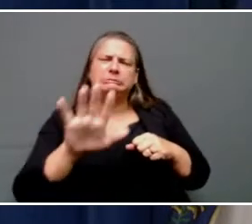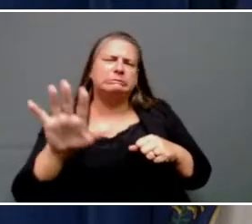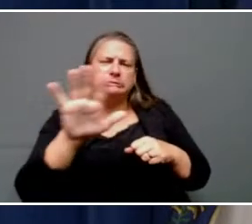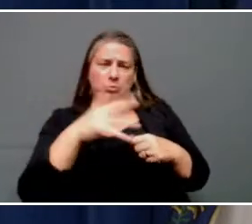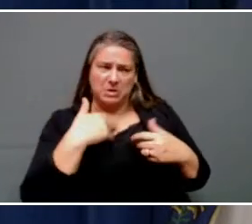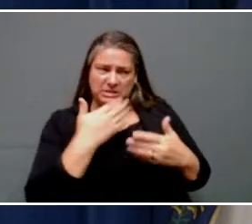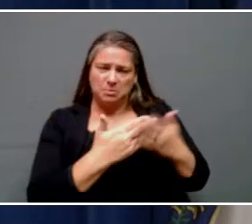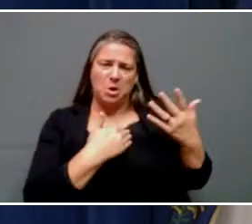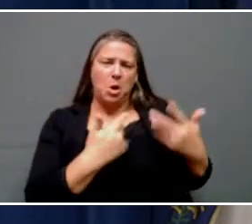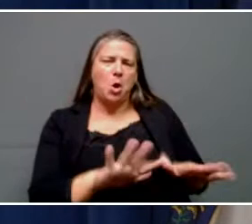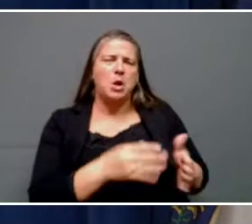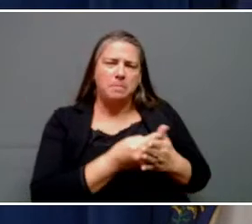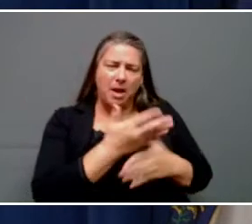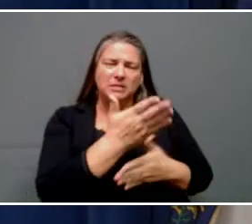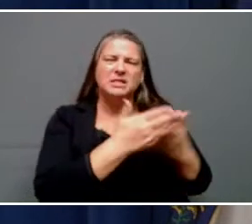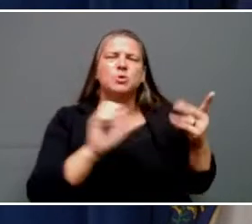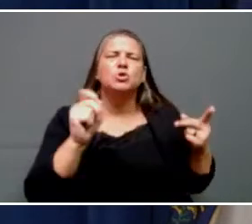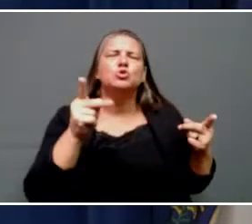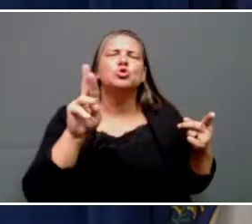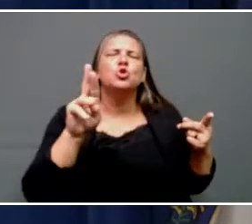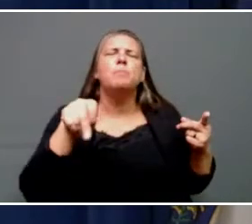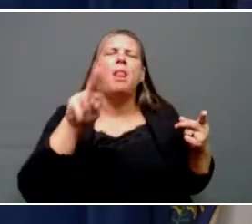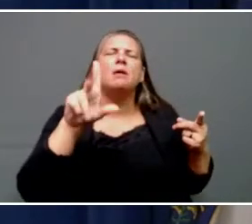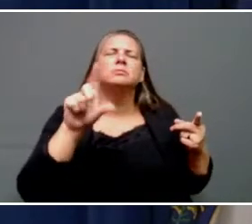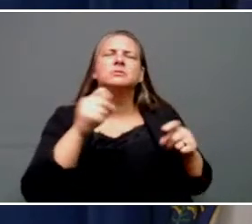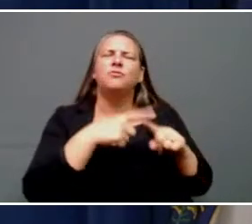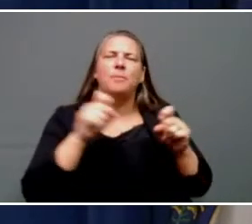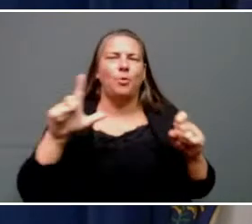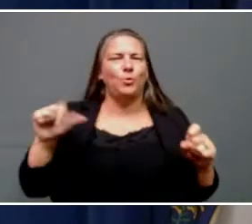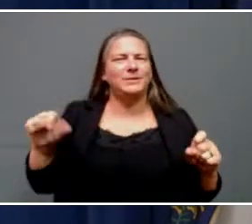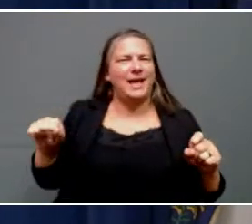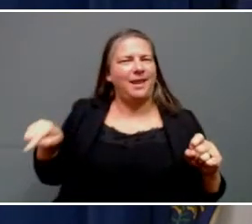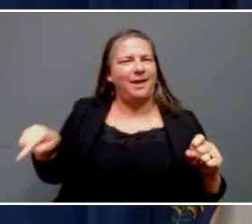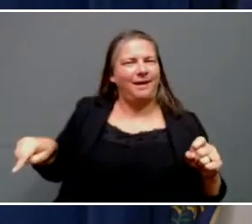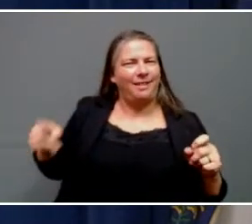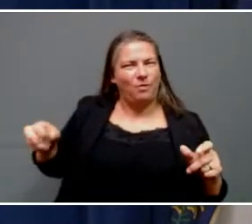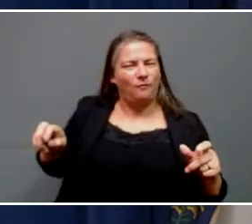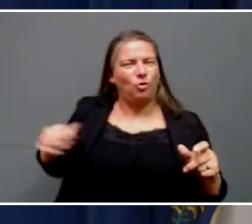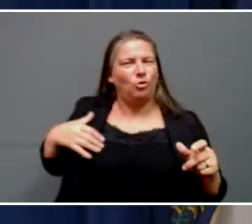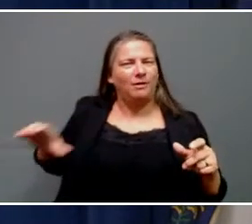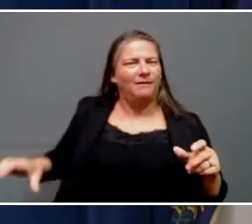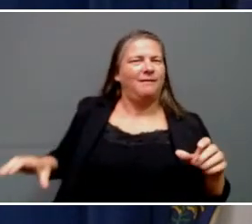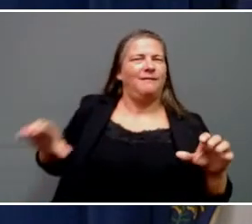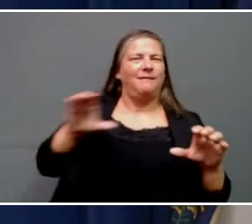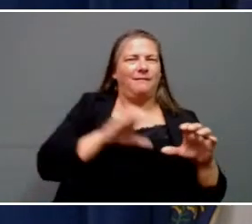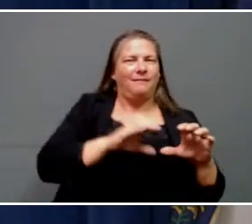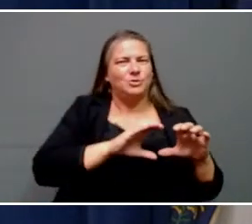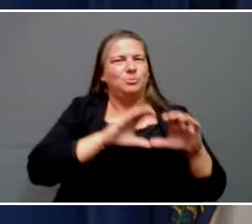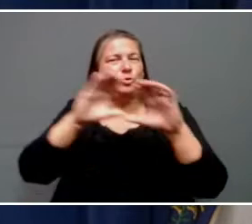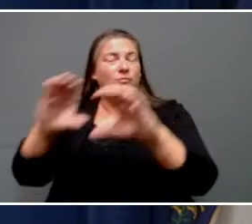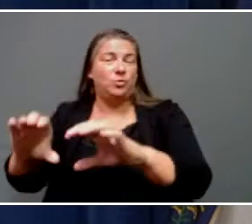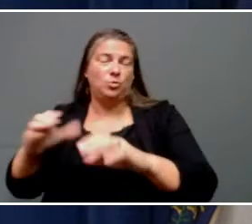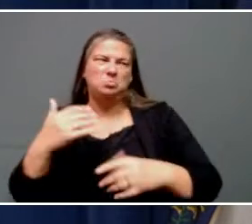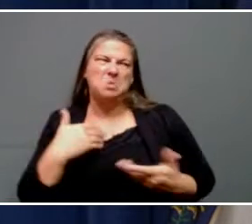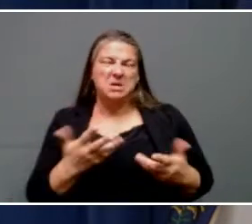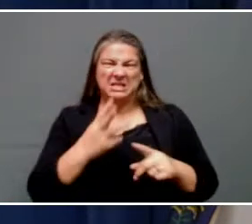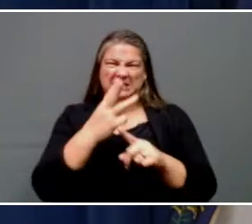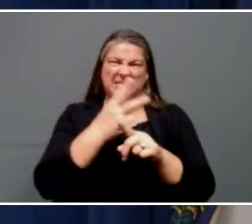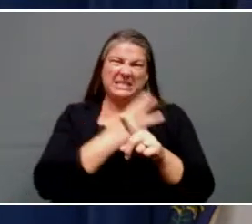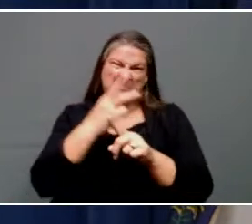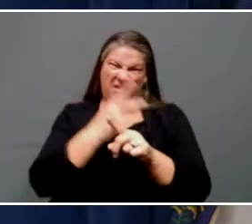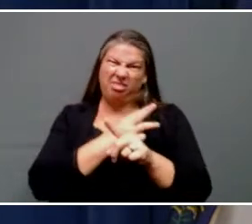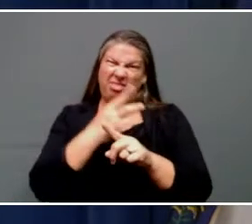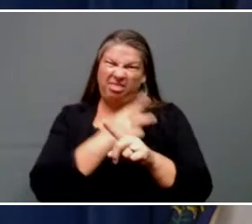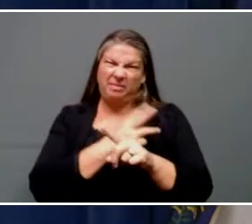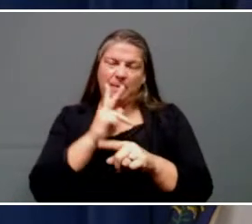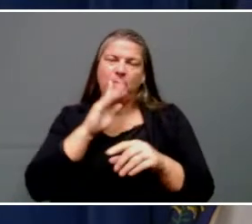we're going to get surplus from Louisiana. A lot of we're really looking at more than six months where people are going to be in travel